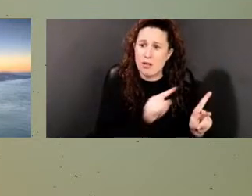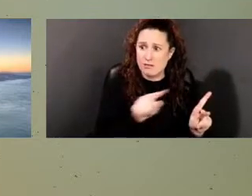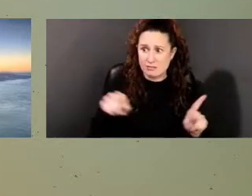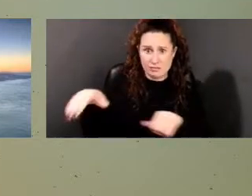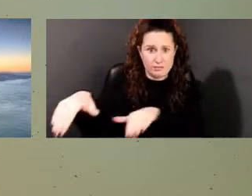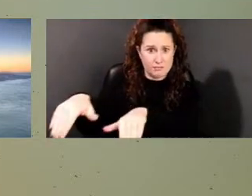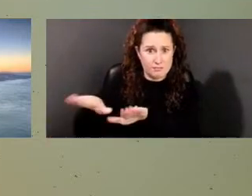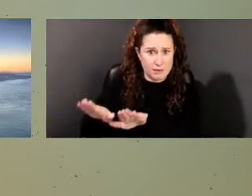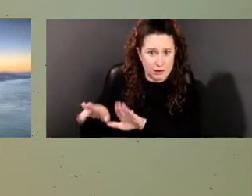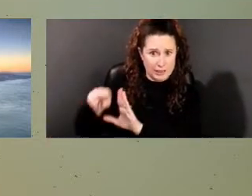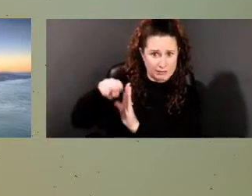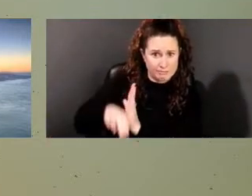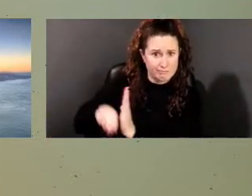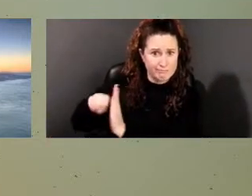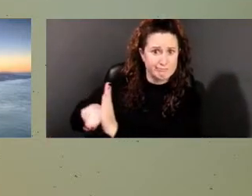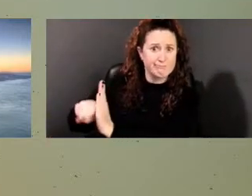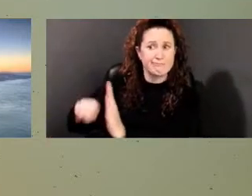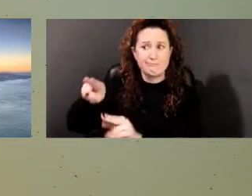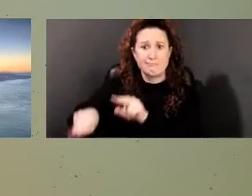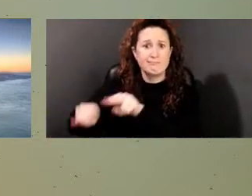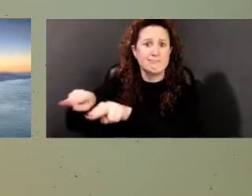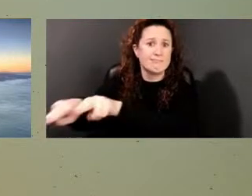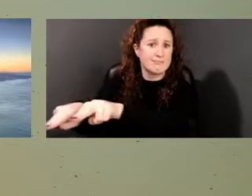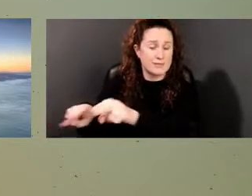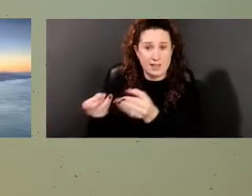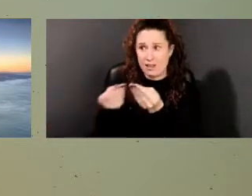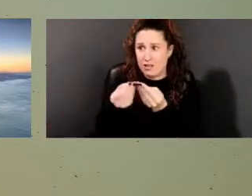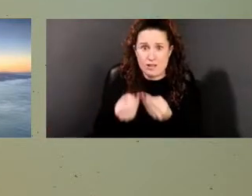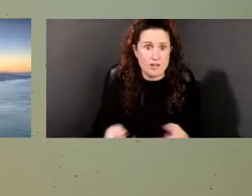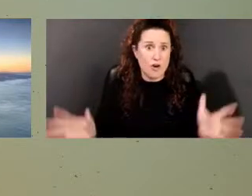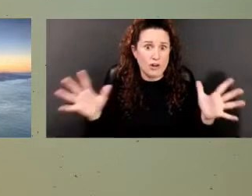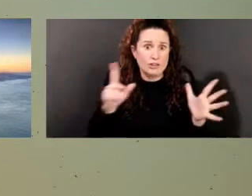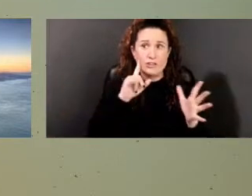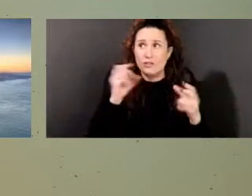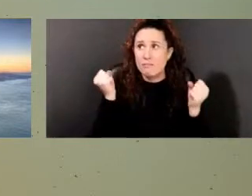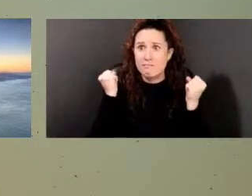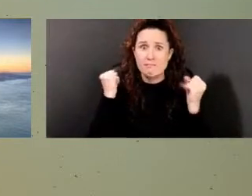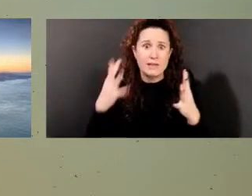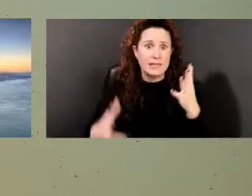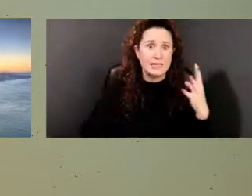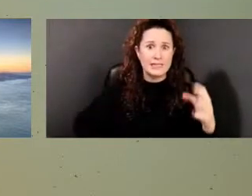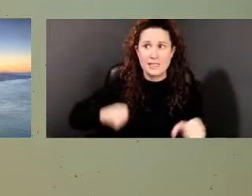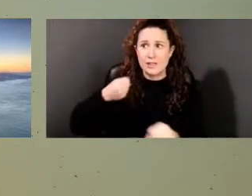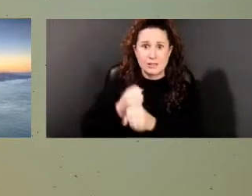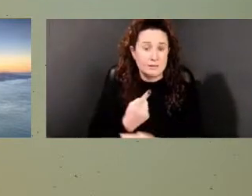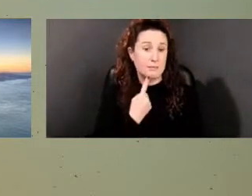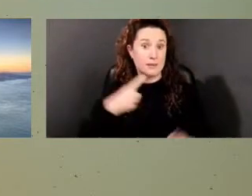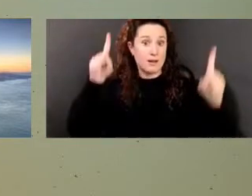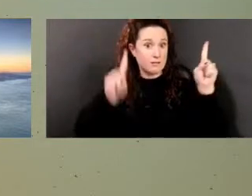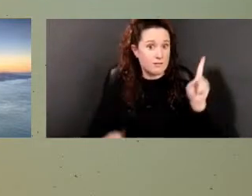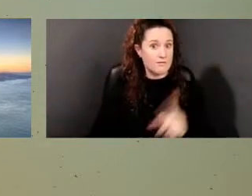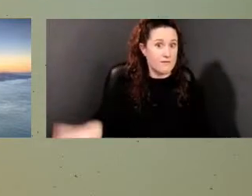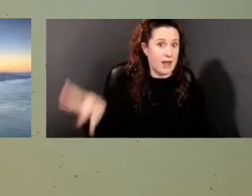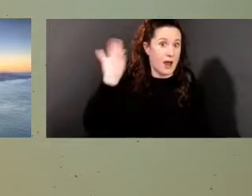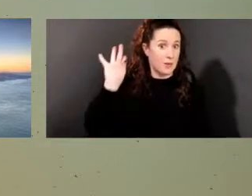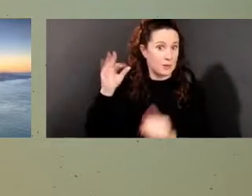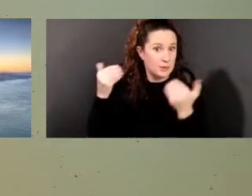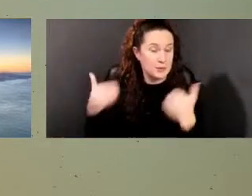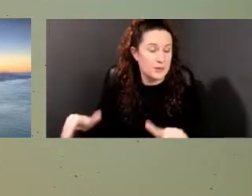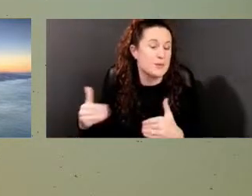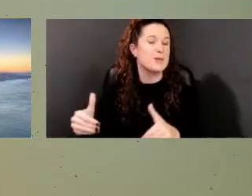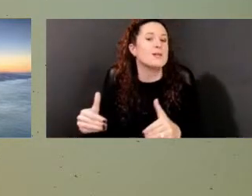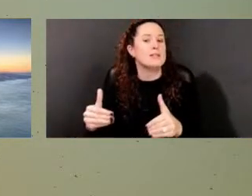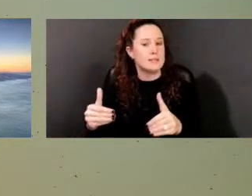and lost for lots of years. And so tonight is going to be a special presentation. It is